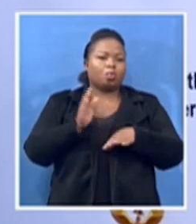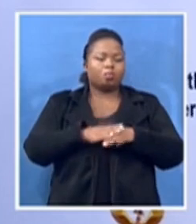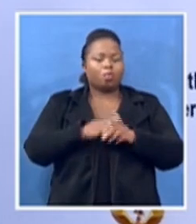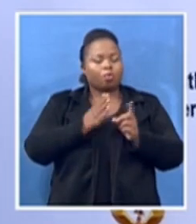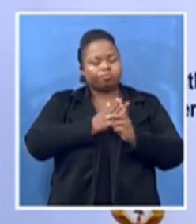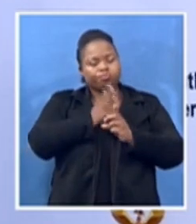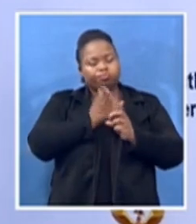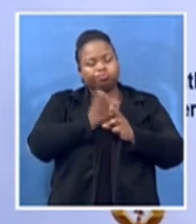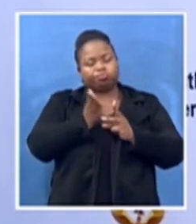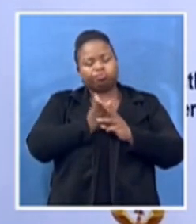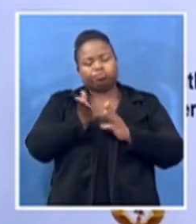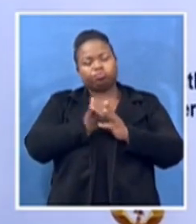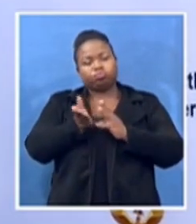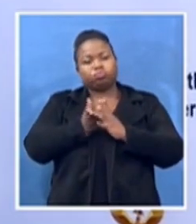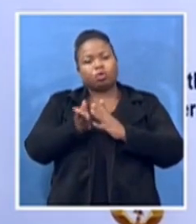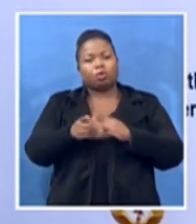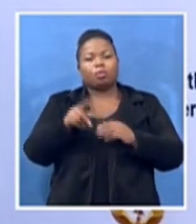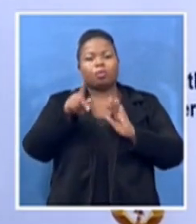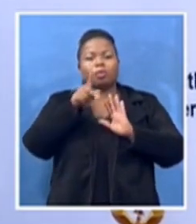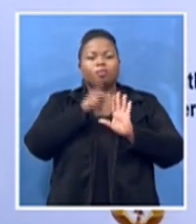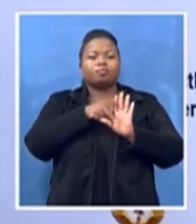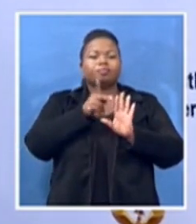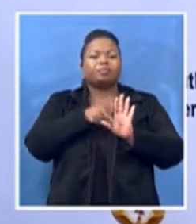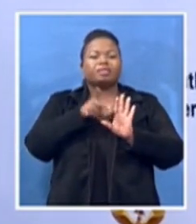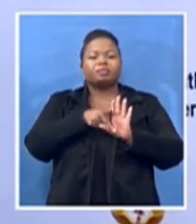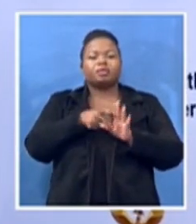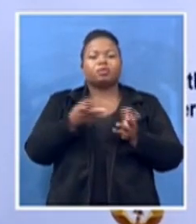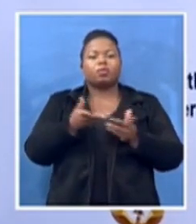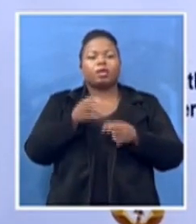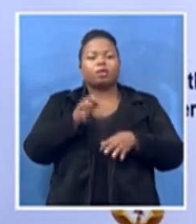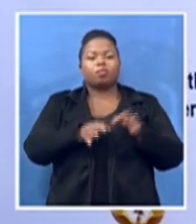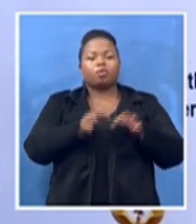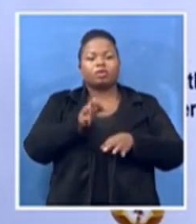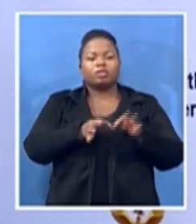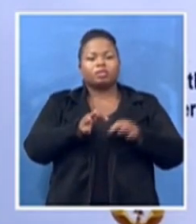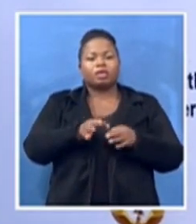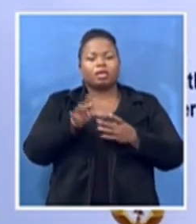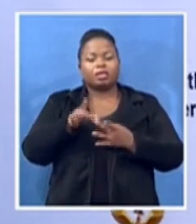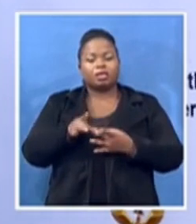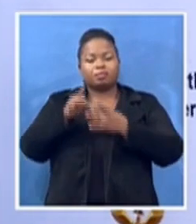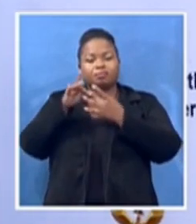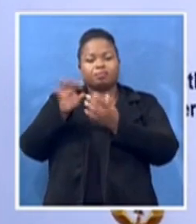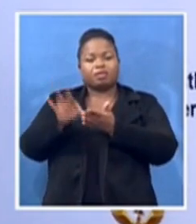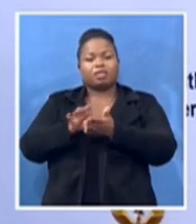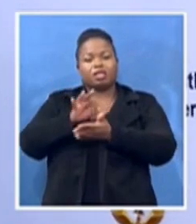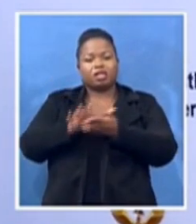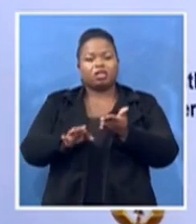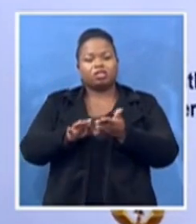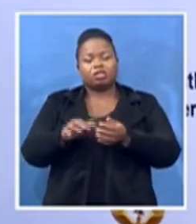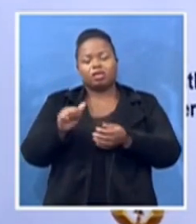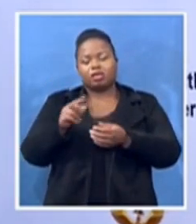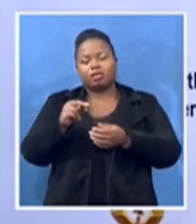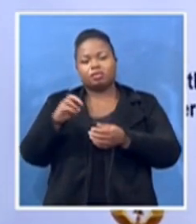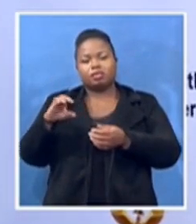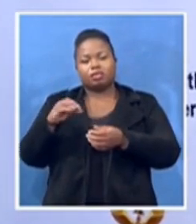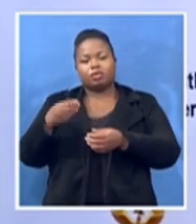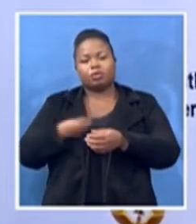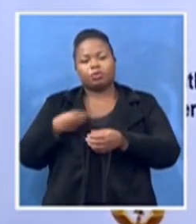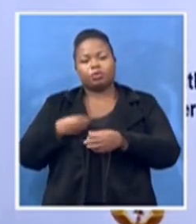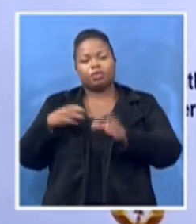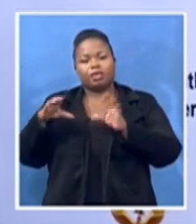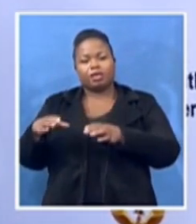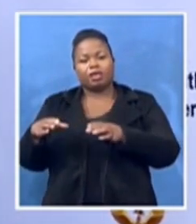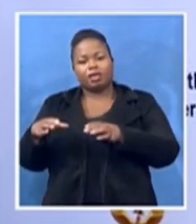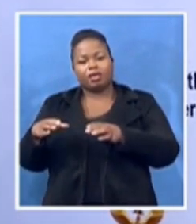know when he was elected in the in suit league in the national working committee of the in suit